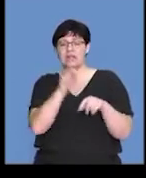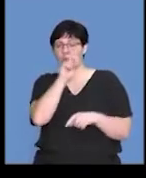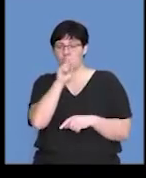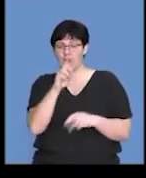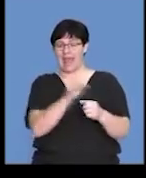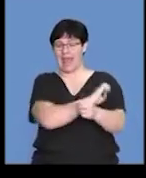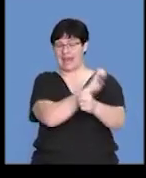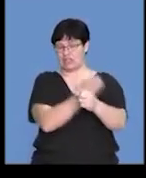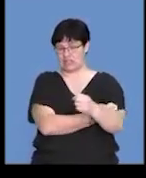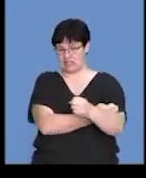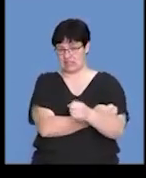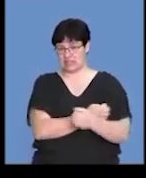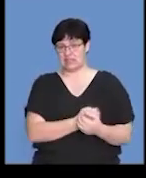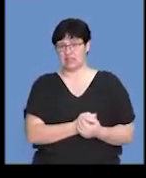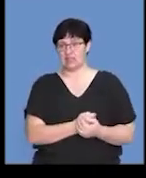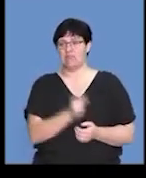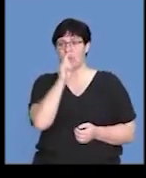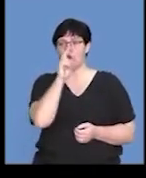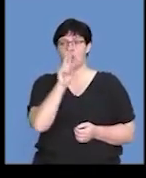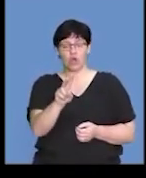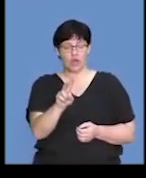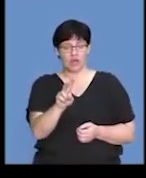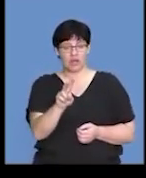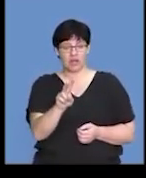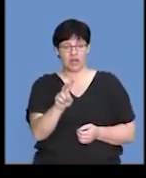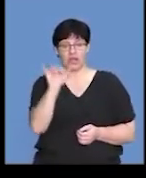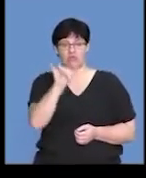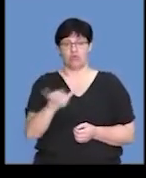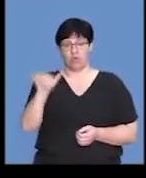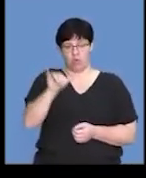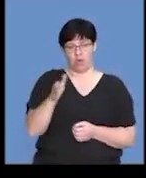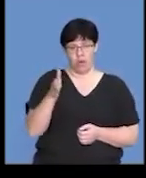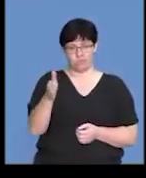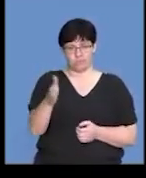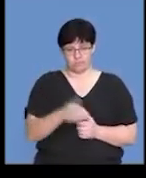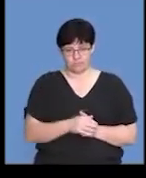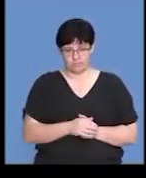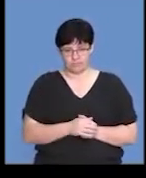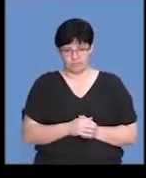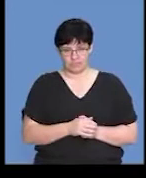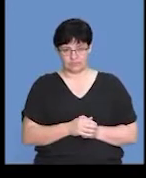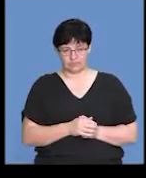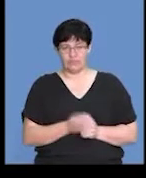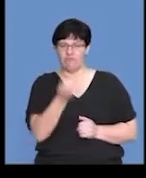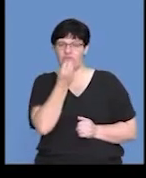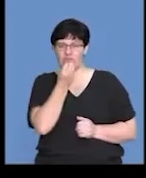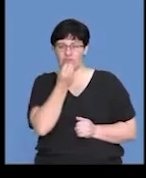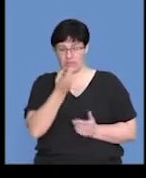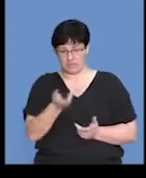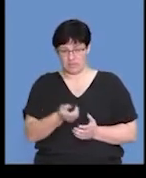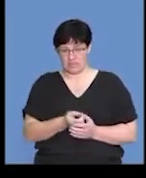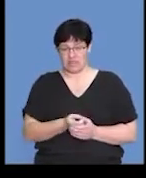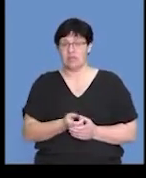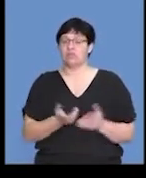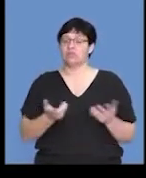at the energy and we need to look at the amount of stored nutrition in the yolk. And so the